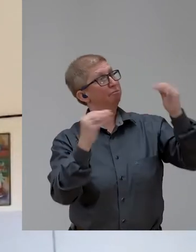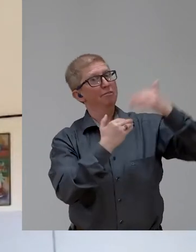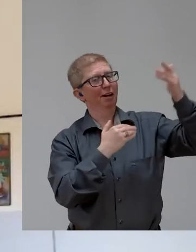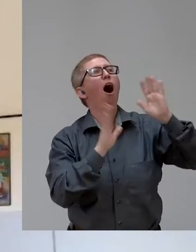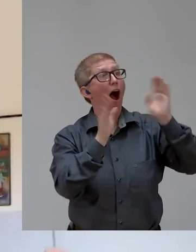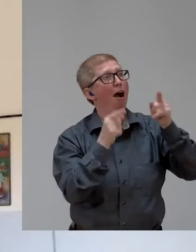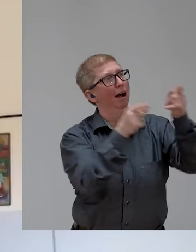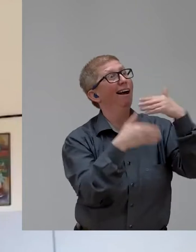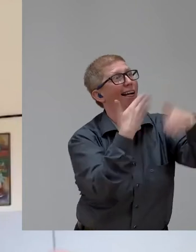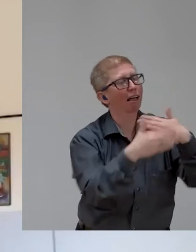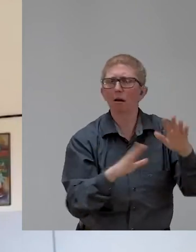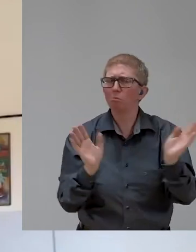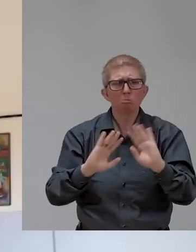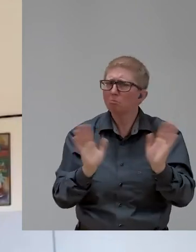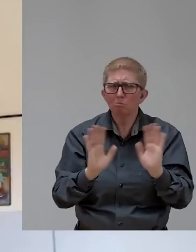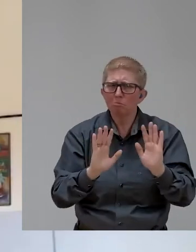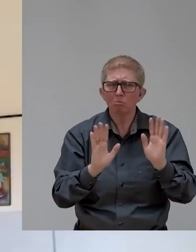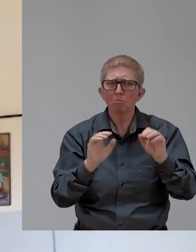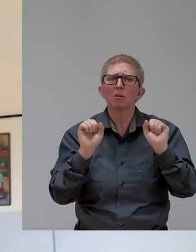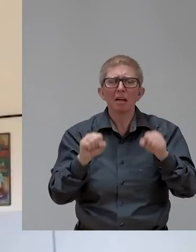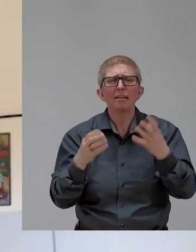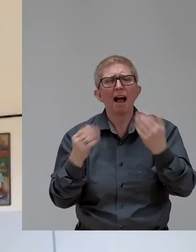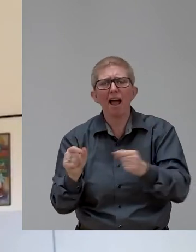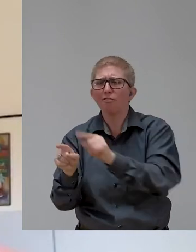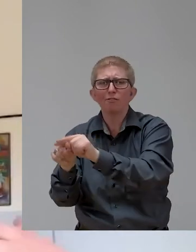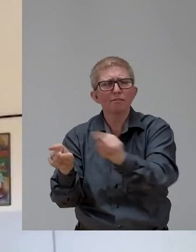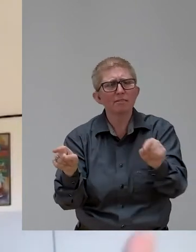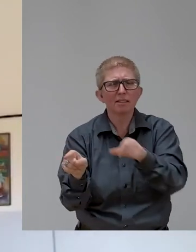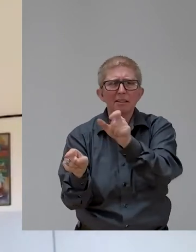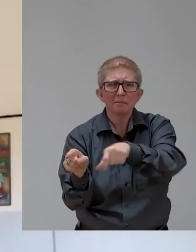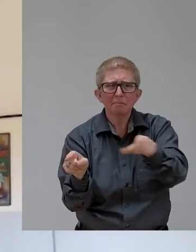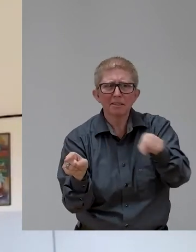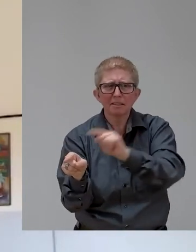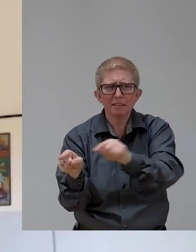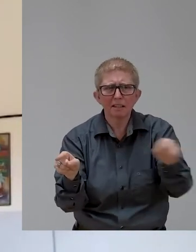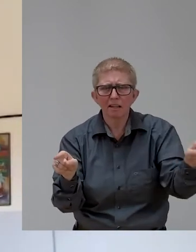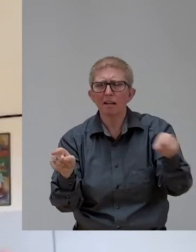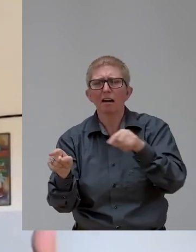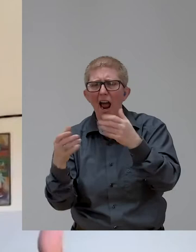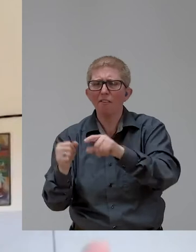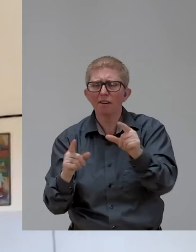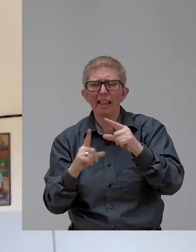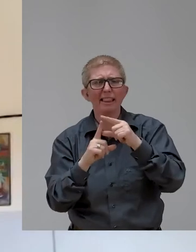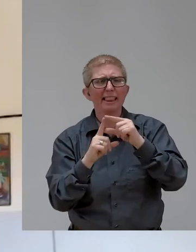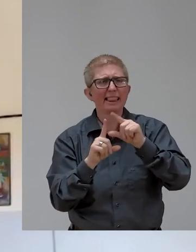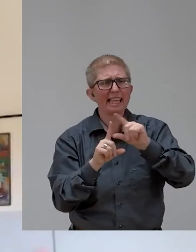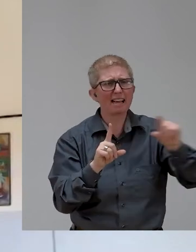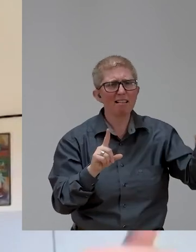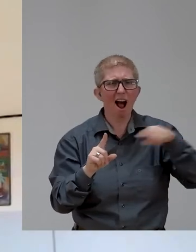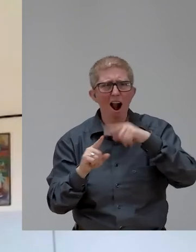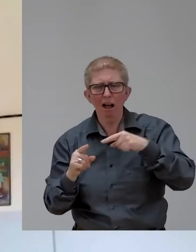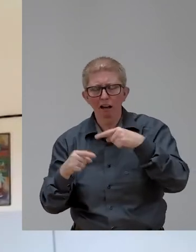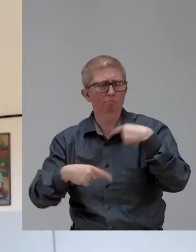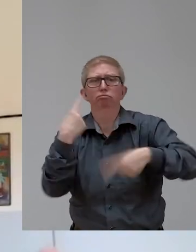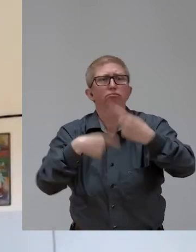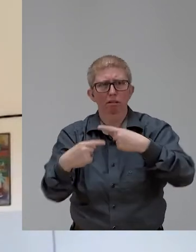being the missing link in digital society. People who worked in first-line jobs didn't have access to email, didn't have